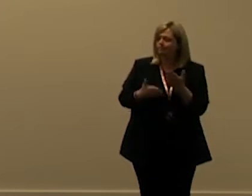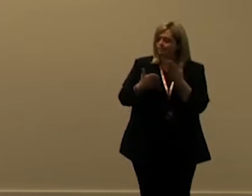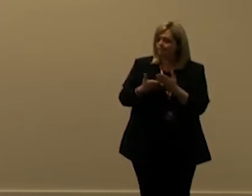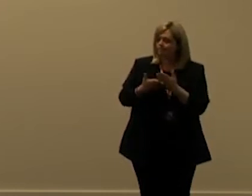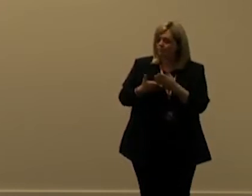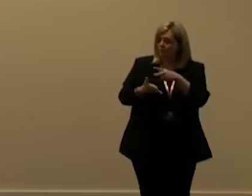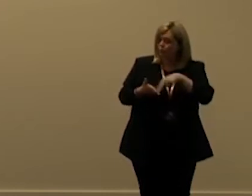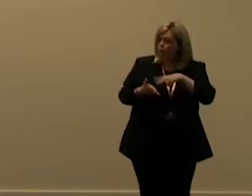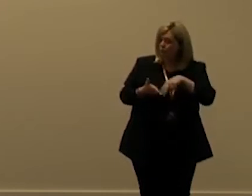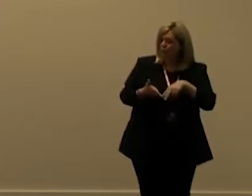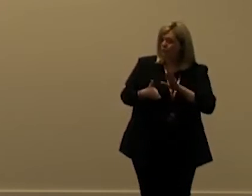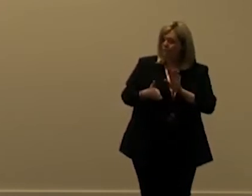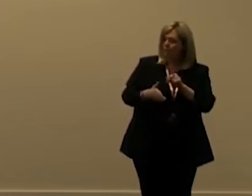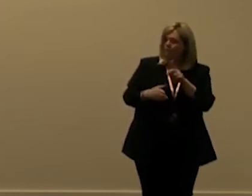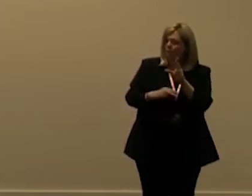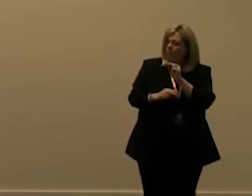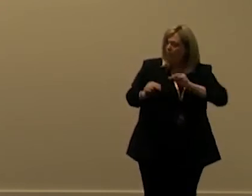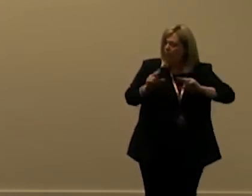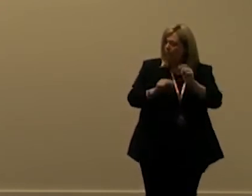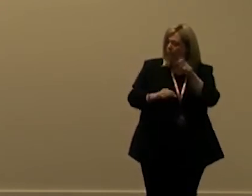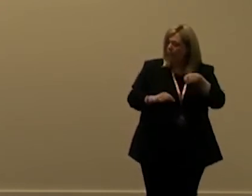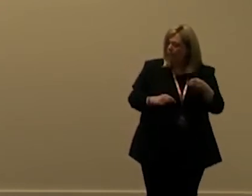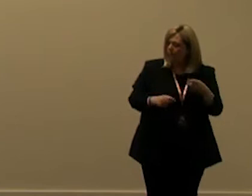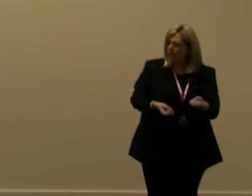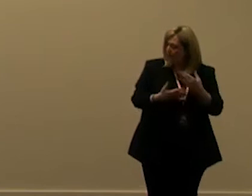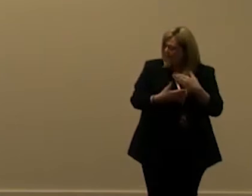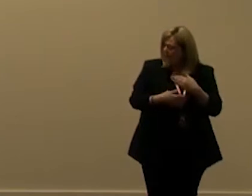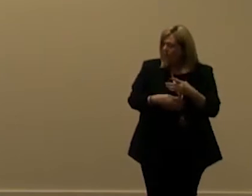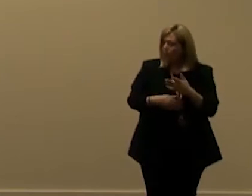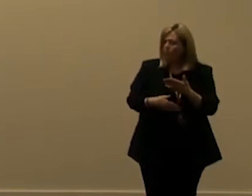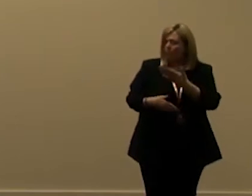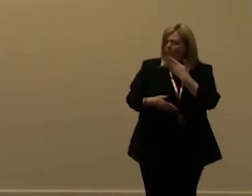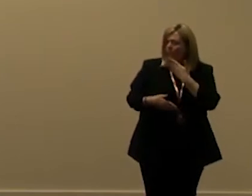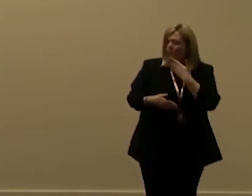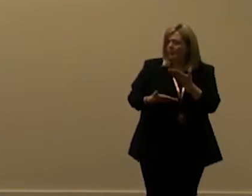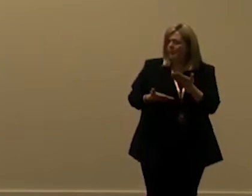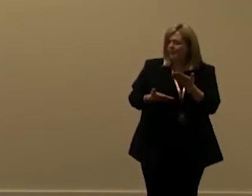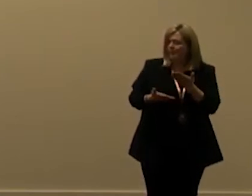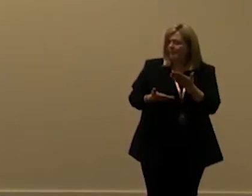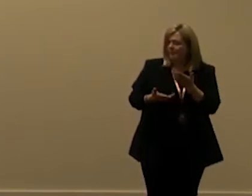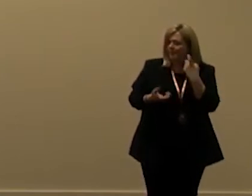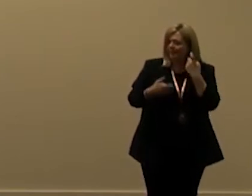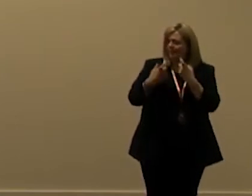read this anywhere but i've heard people say this um so please take this with a bit of